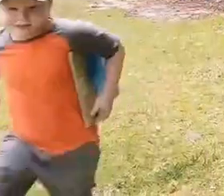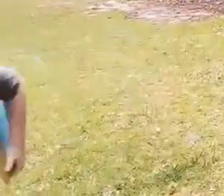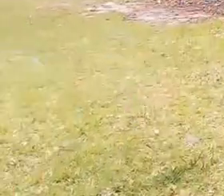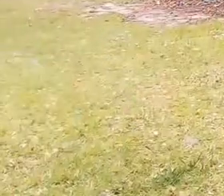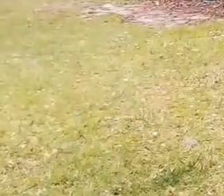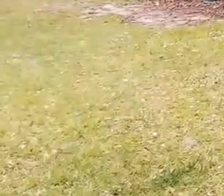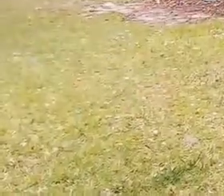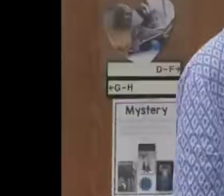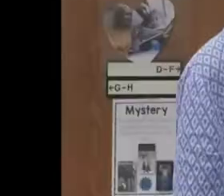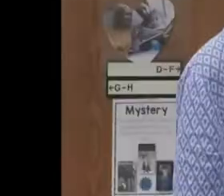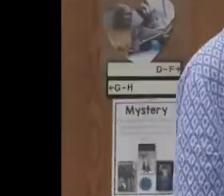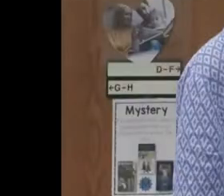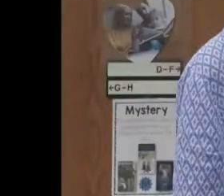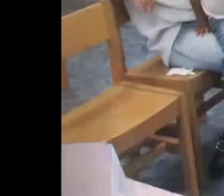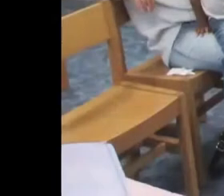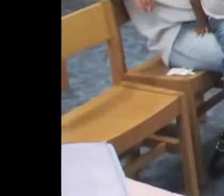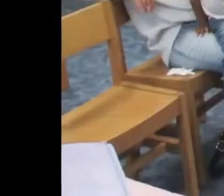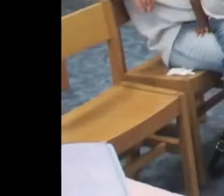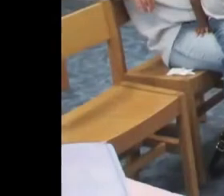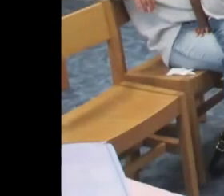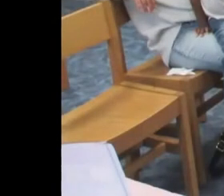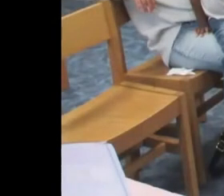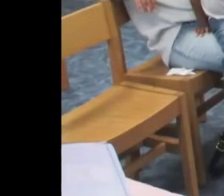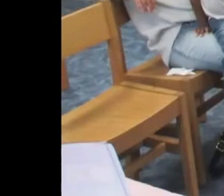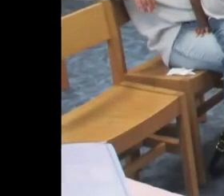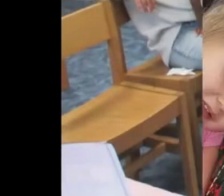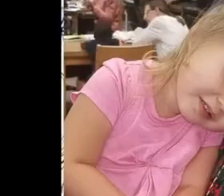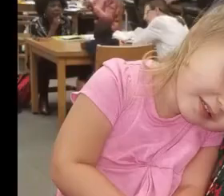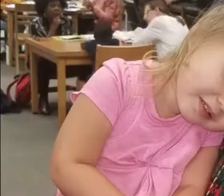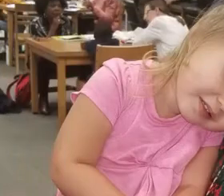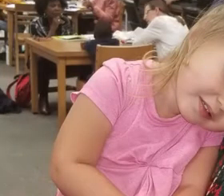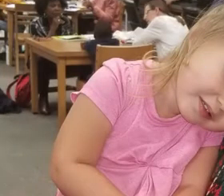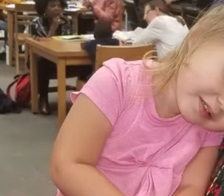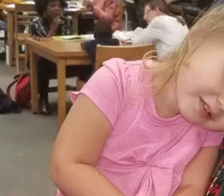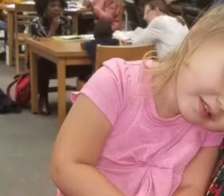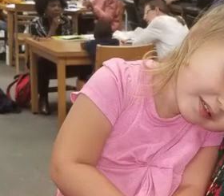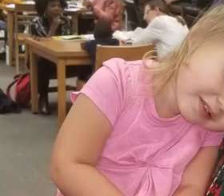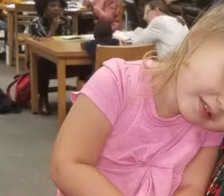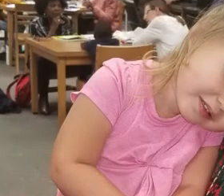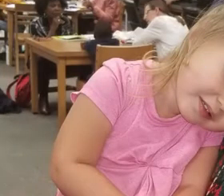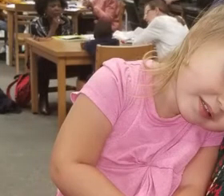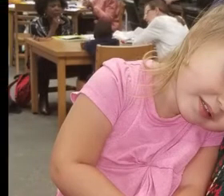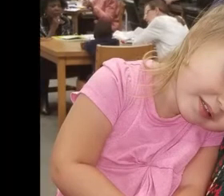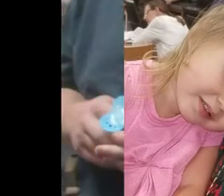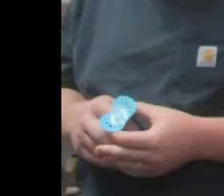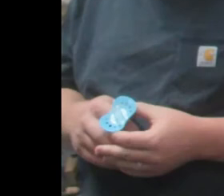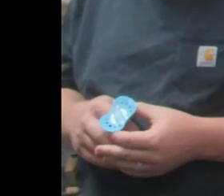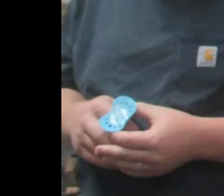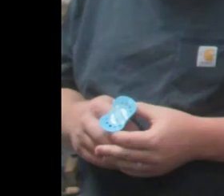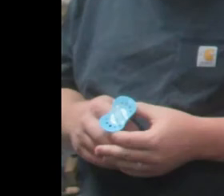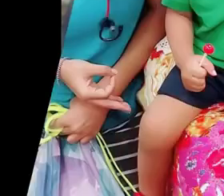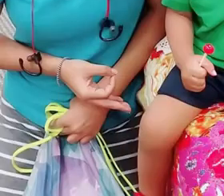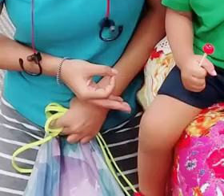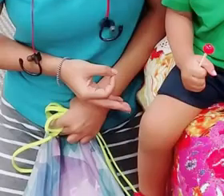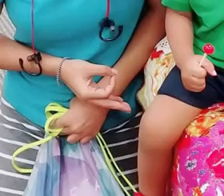learn forever. Let's listen and learn together. Let's sing